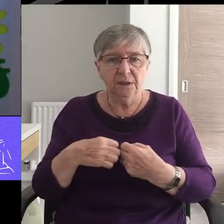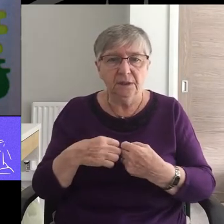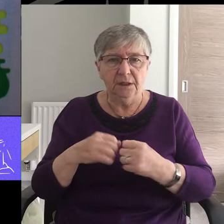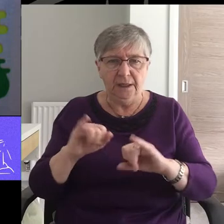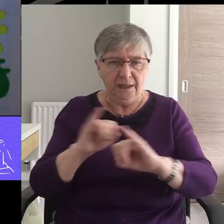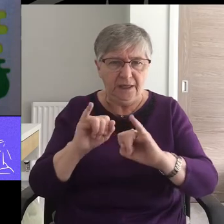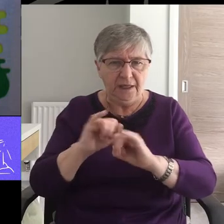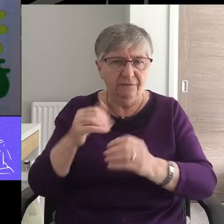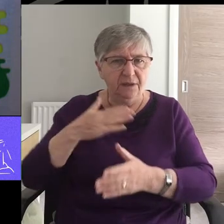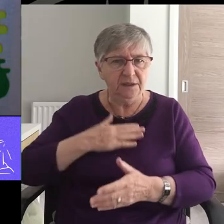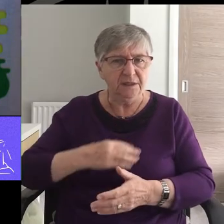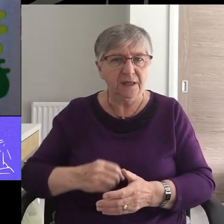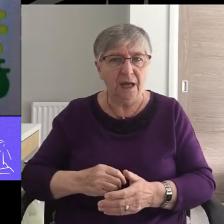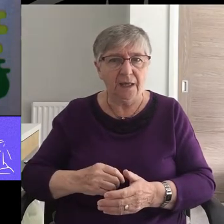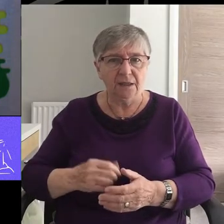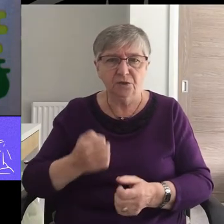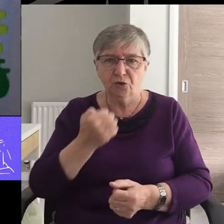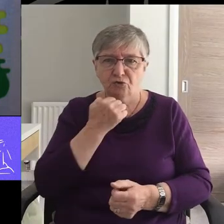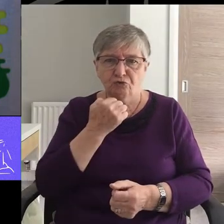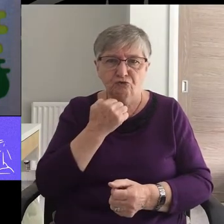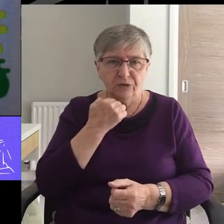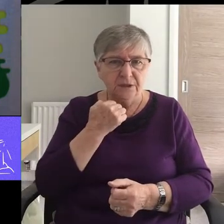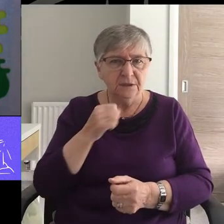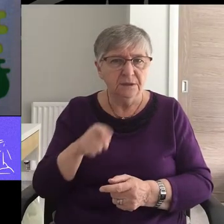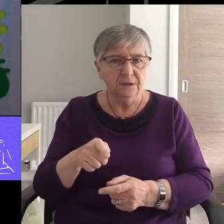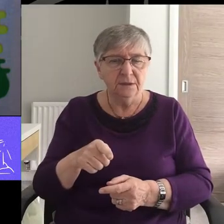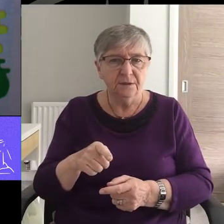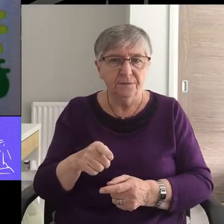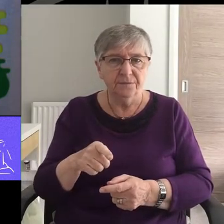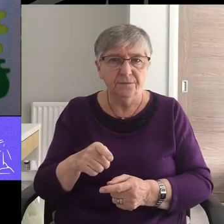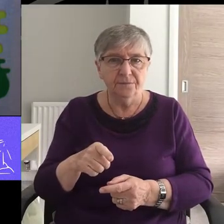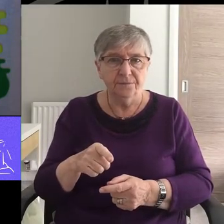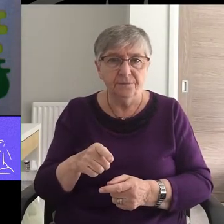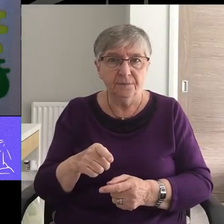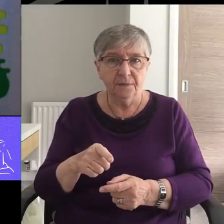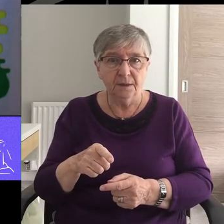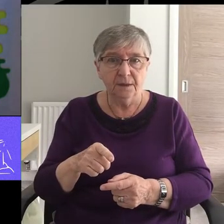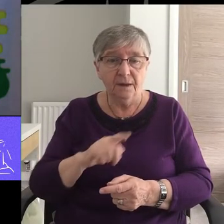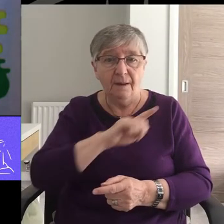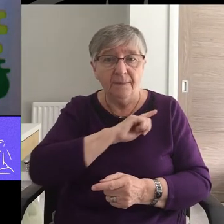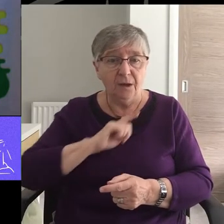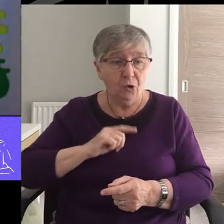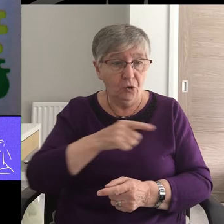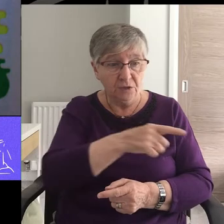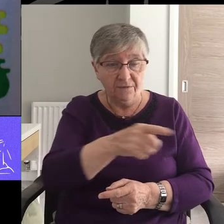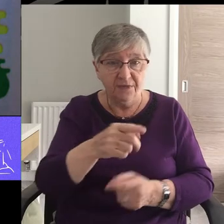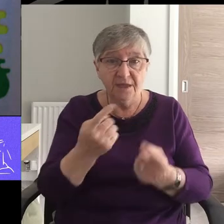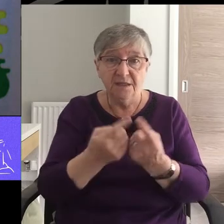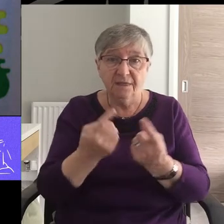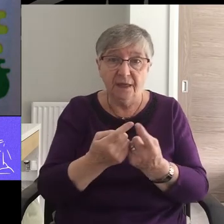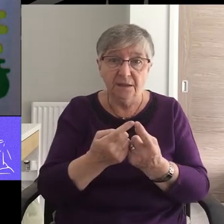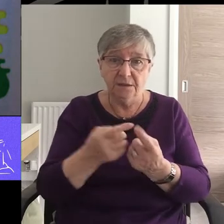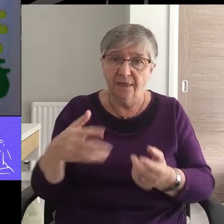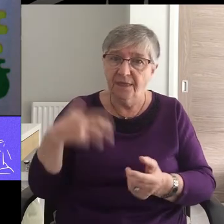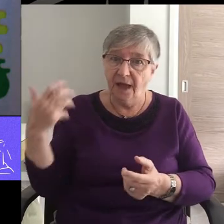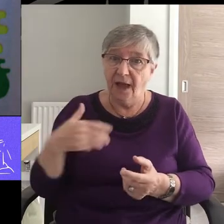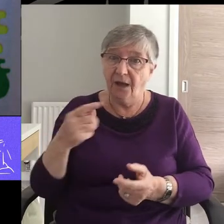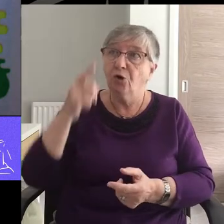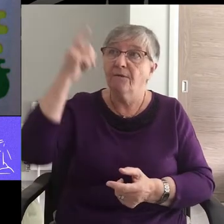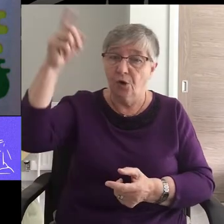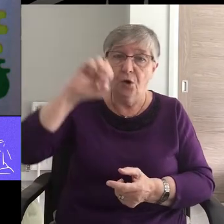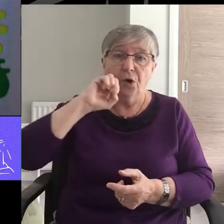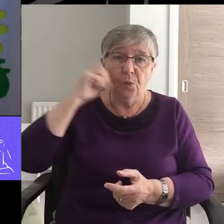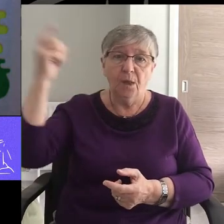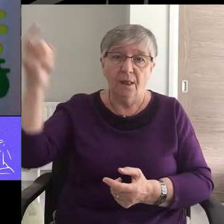evil desires, and greed, which is idolatry. Because of these, the wrath of God is